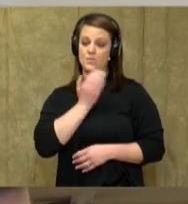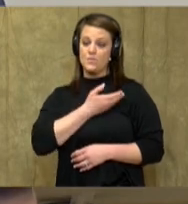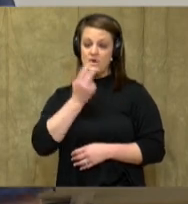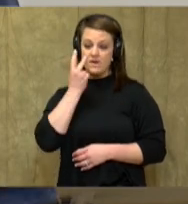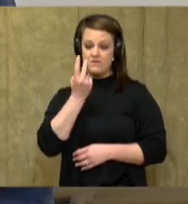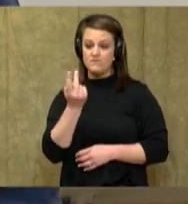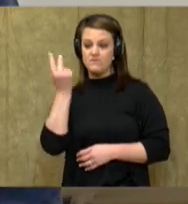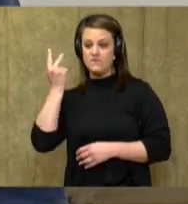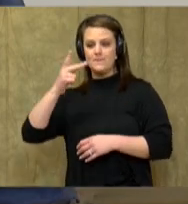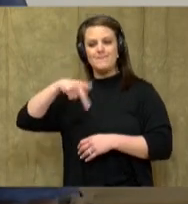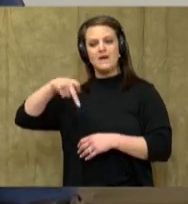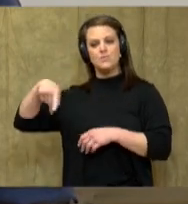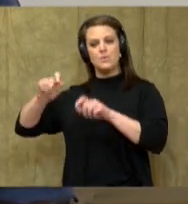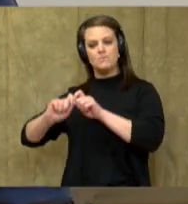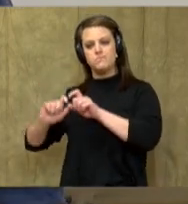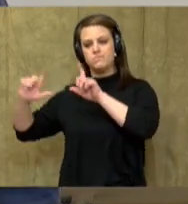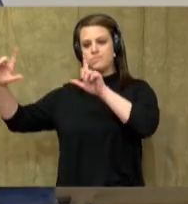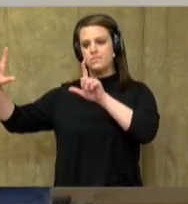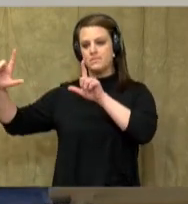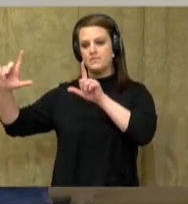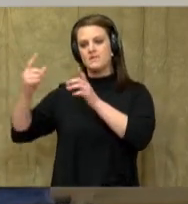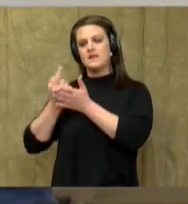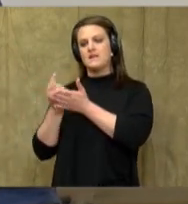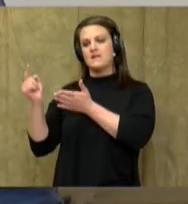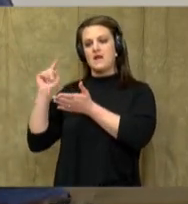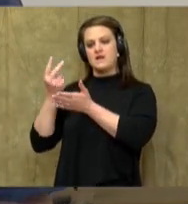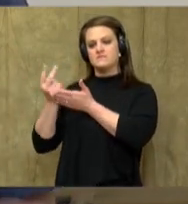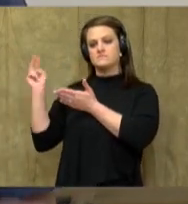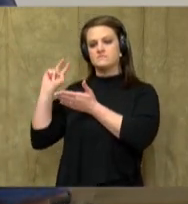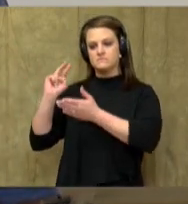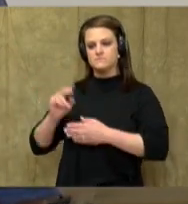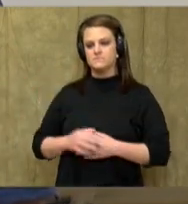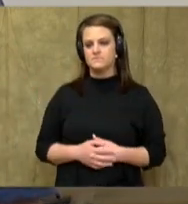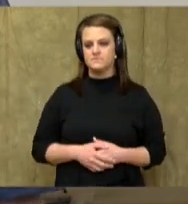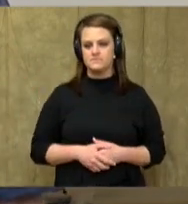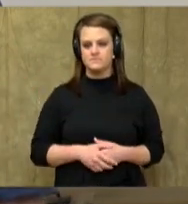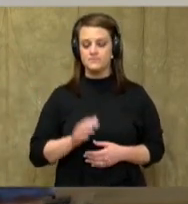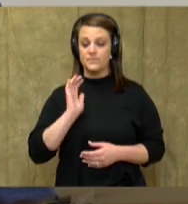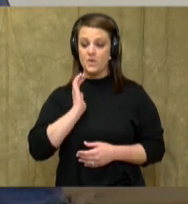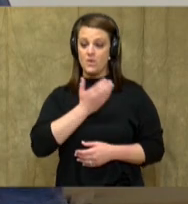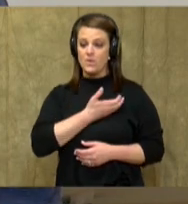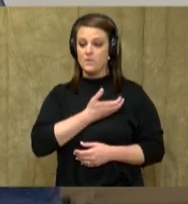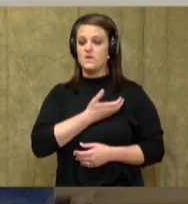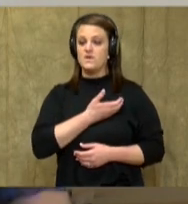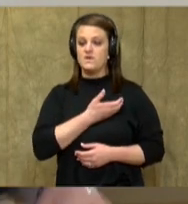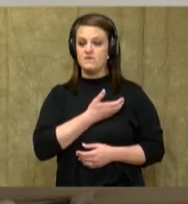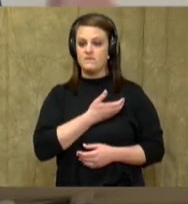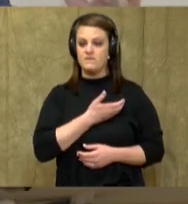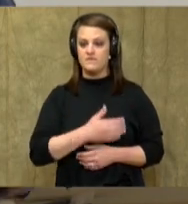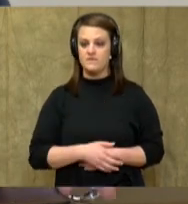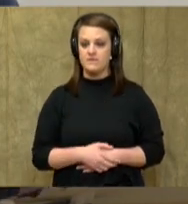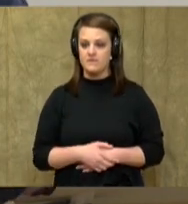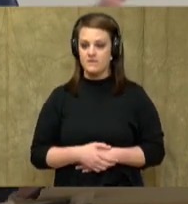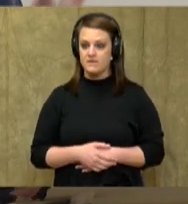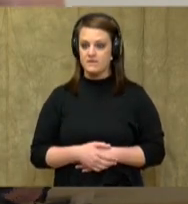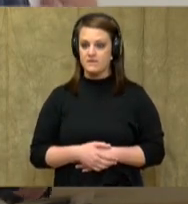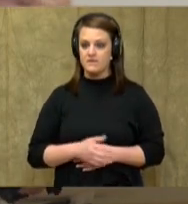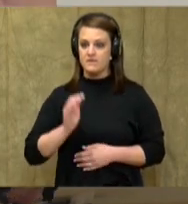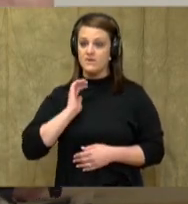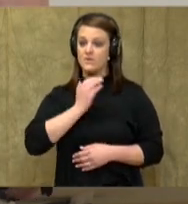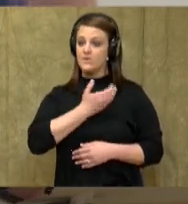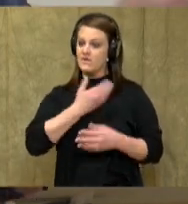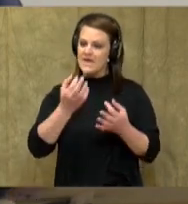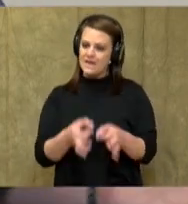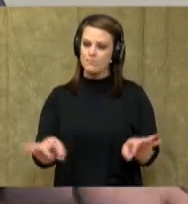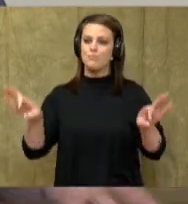PowerPoint that I've created over the last few weeks. We've looked at how